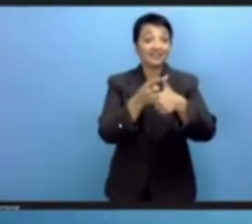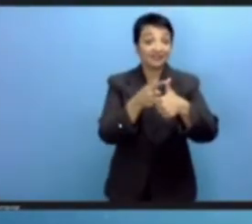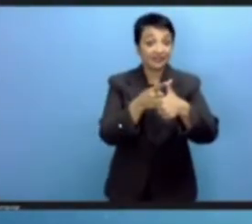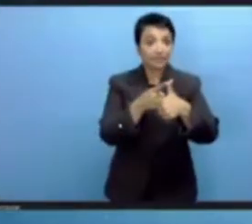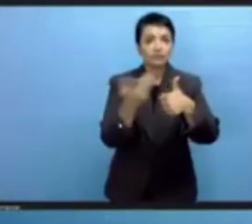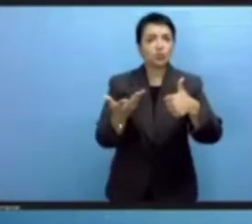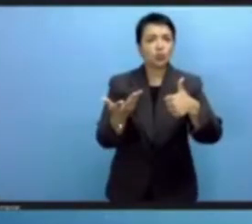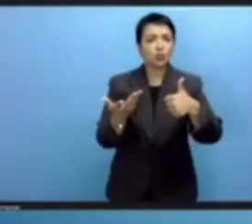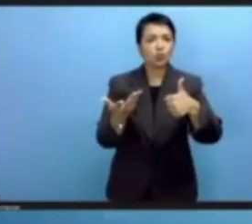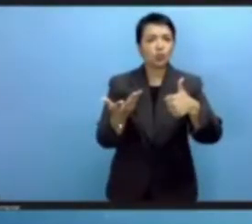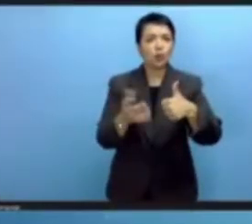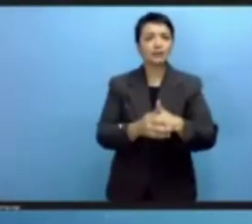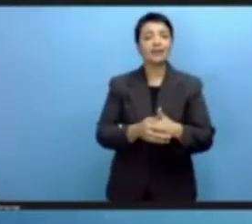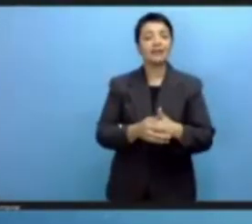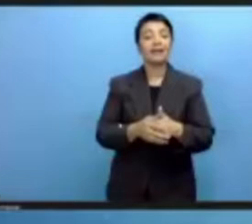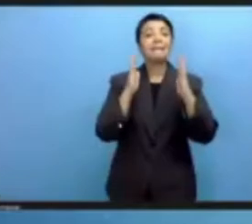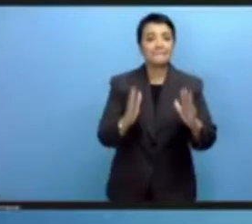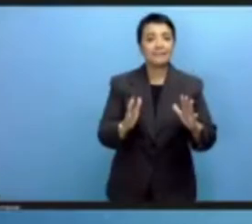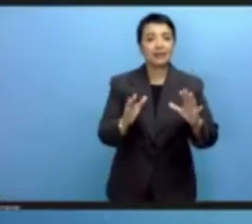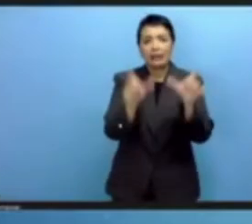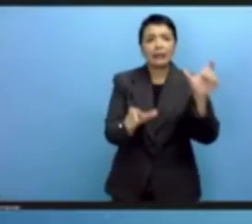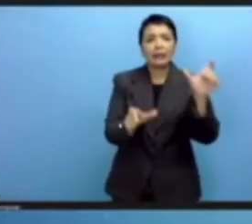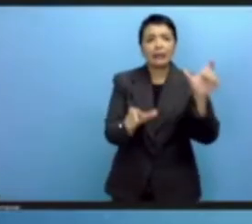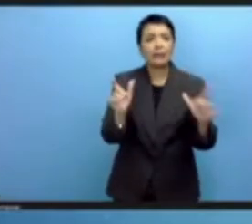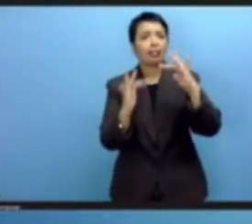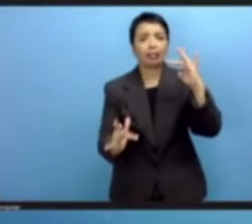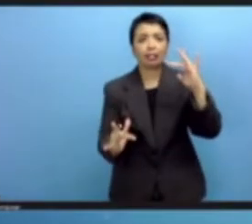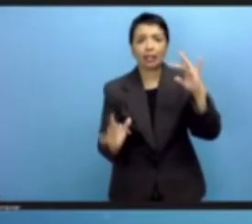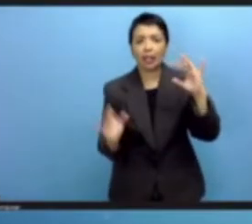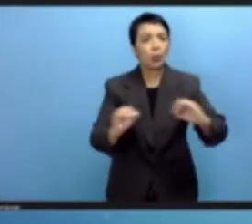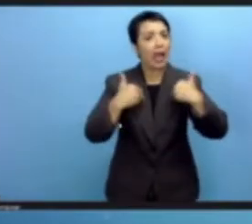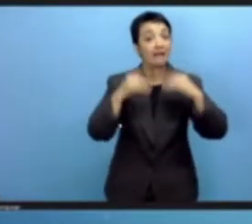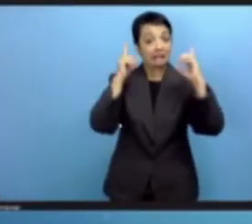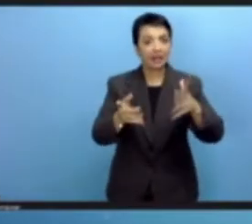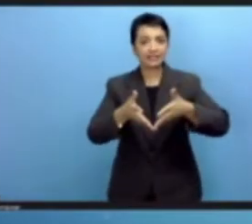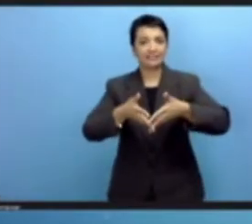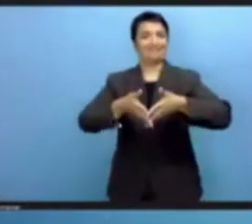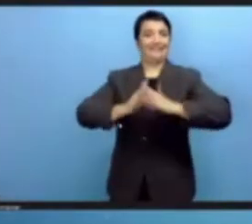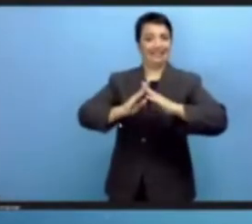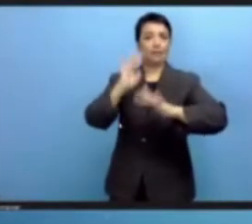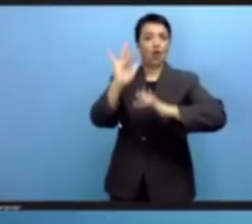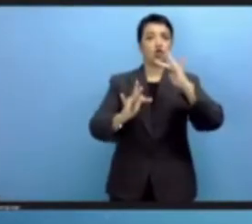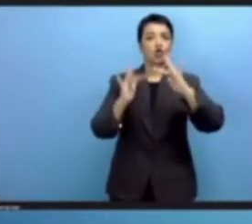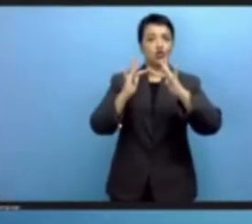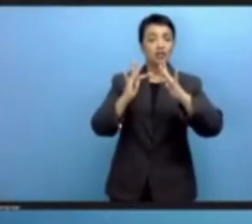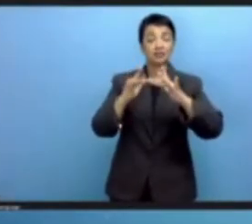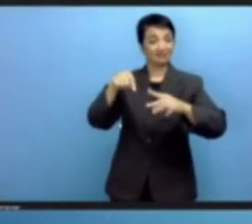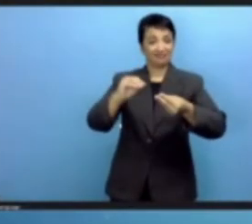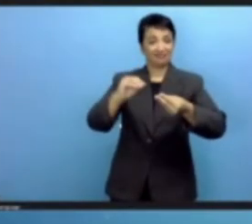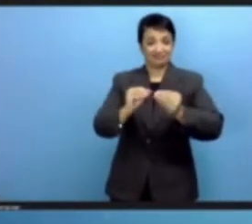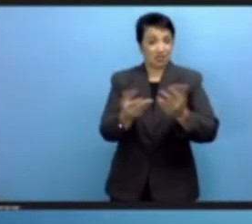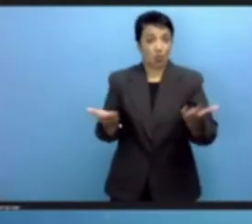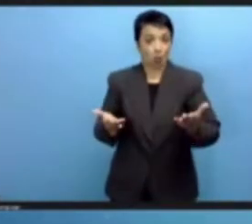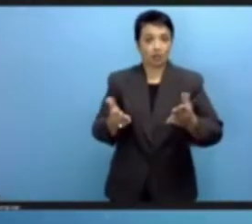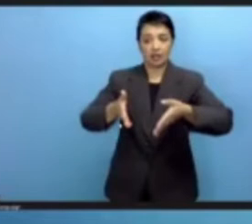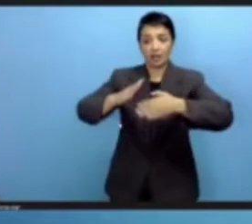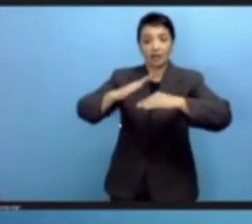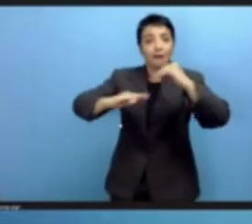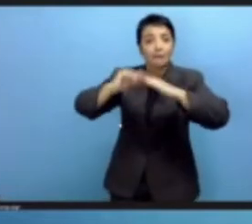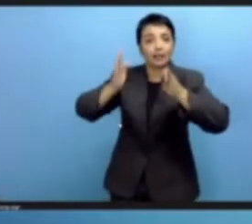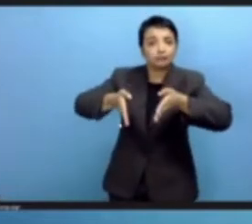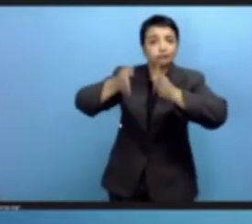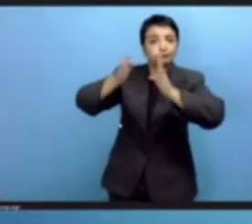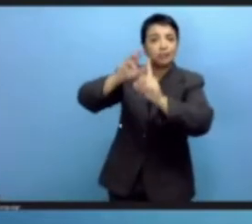unconnected. It's the hard work of building the physical infrastructure for digital